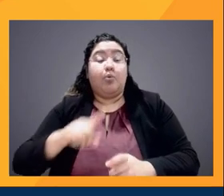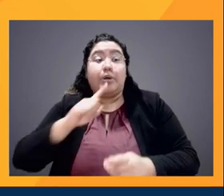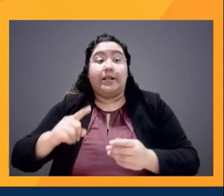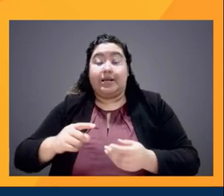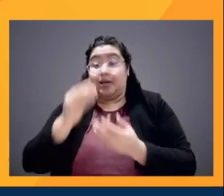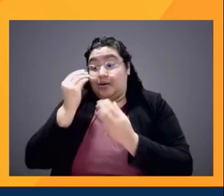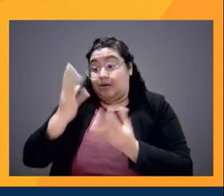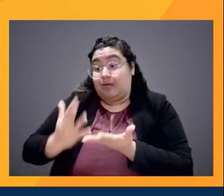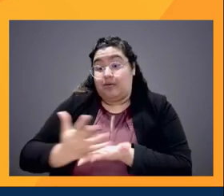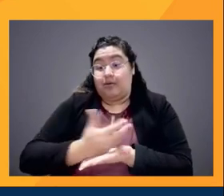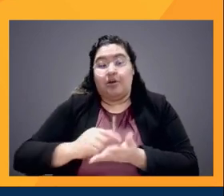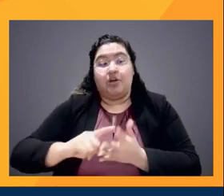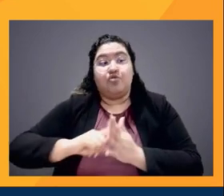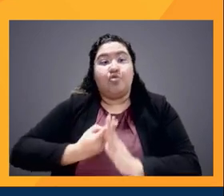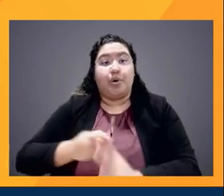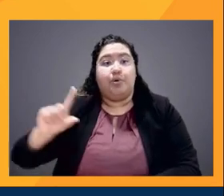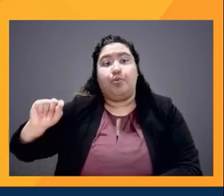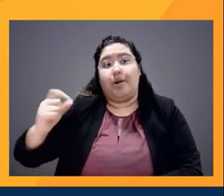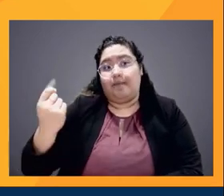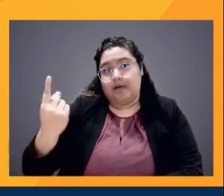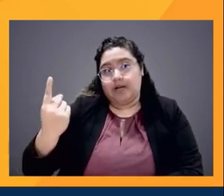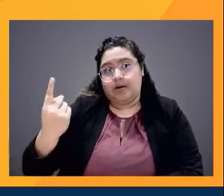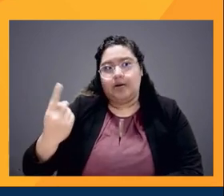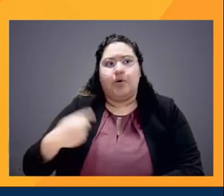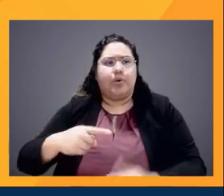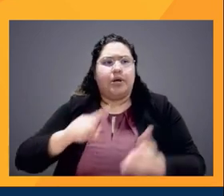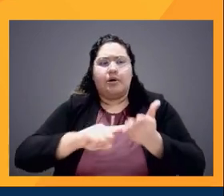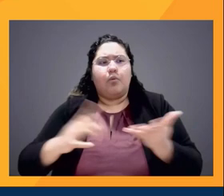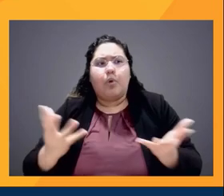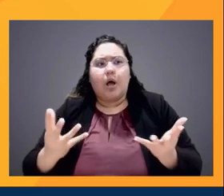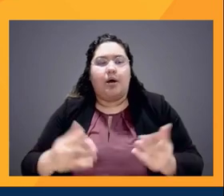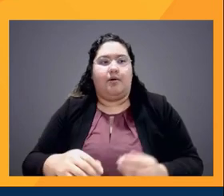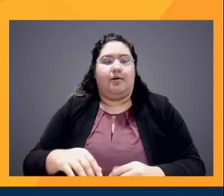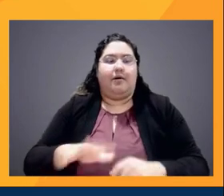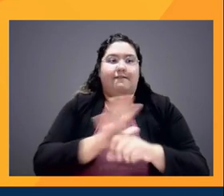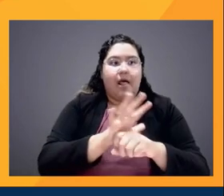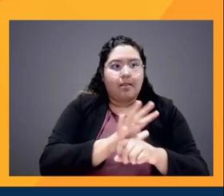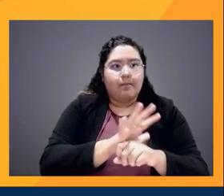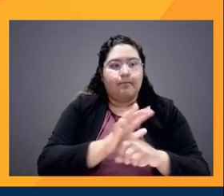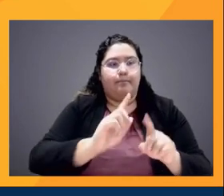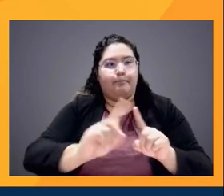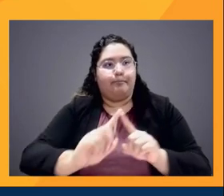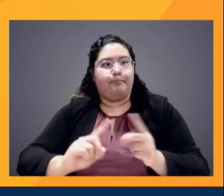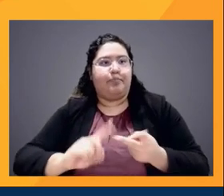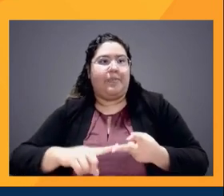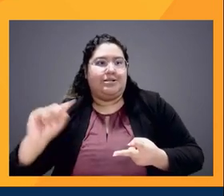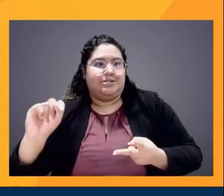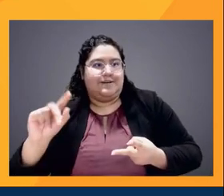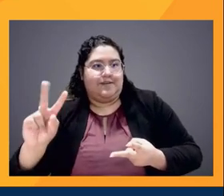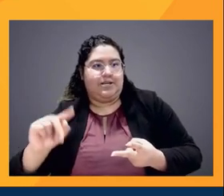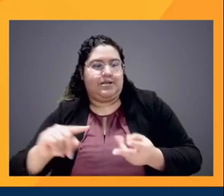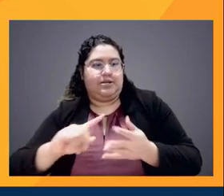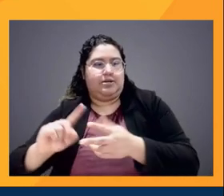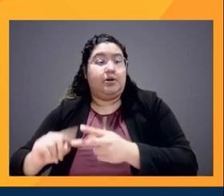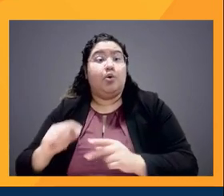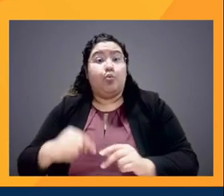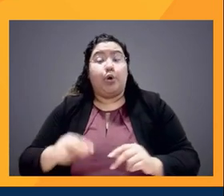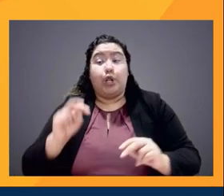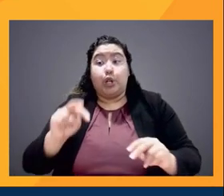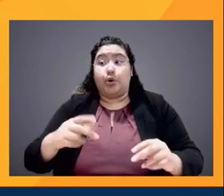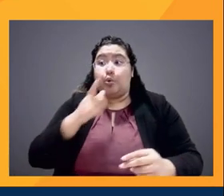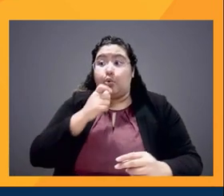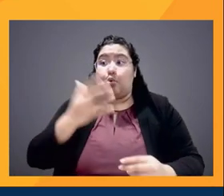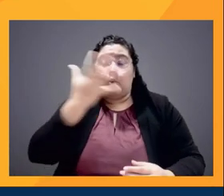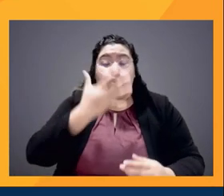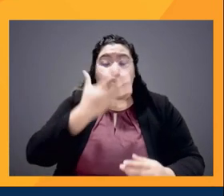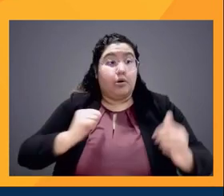we examine film and television. And we look at – in front of and behind the camera. And when you look at